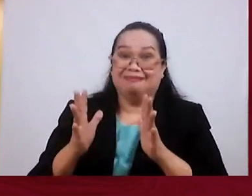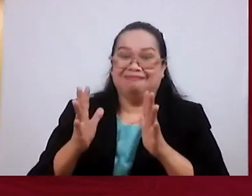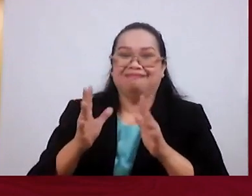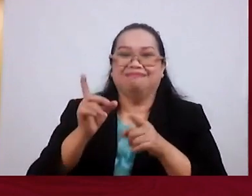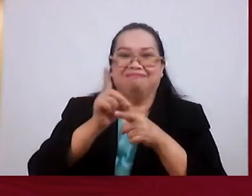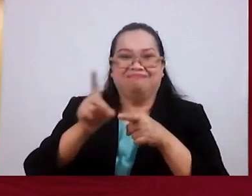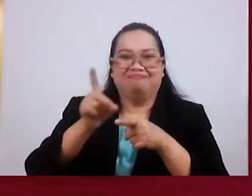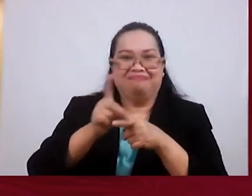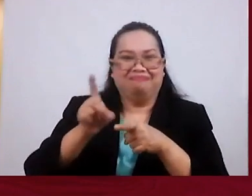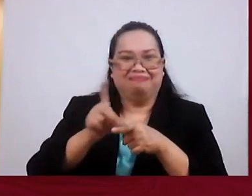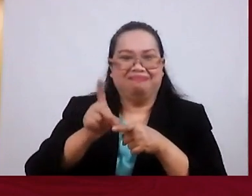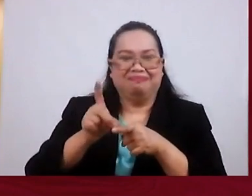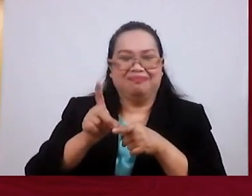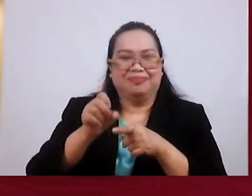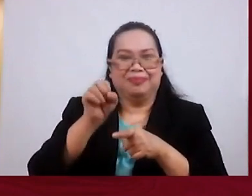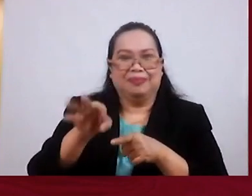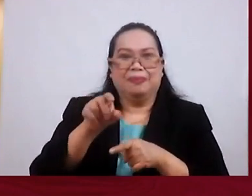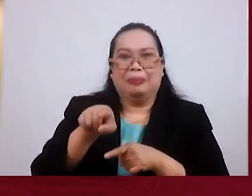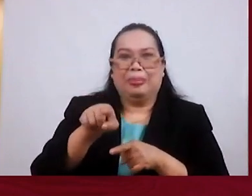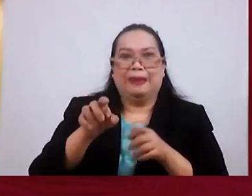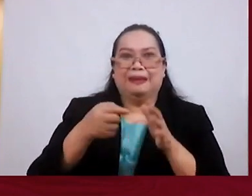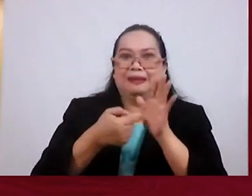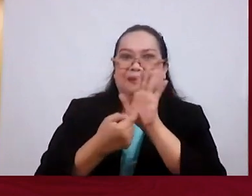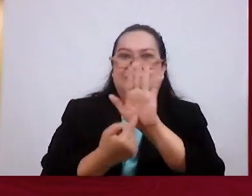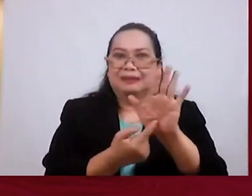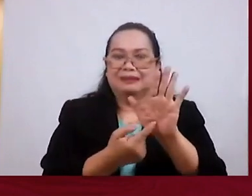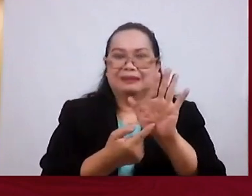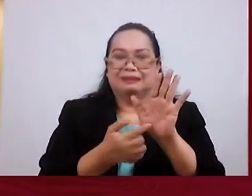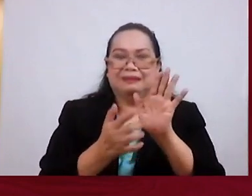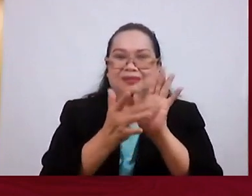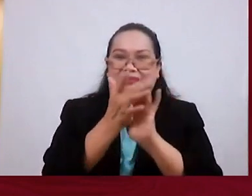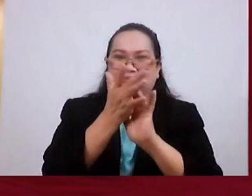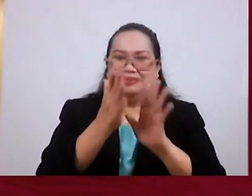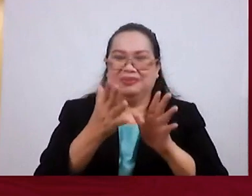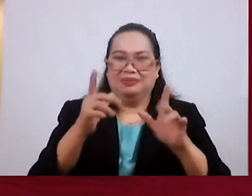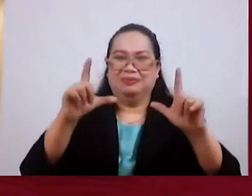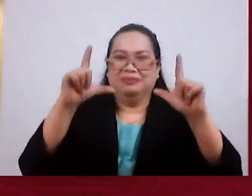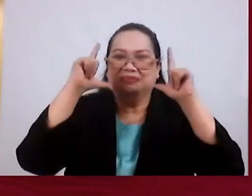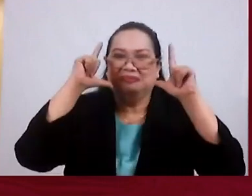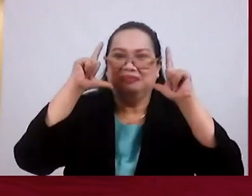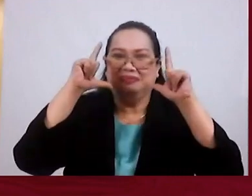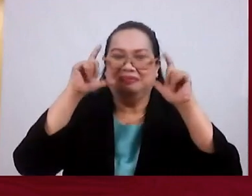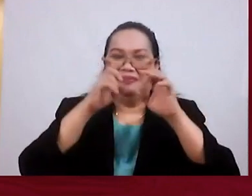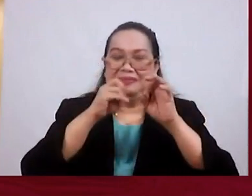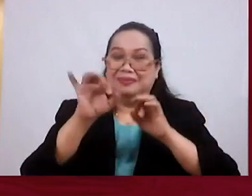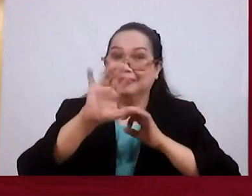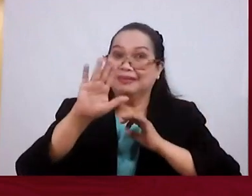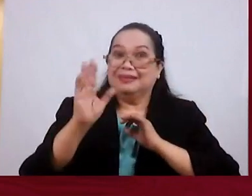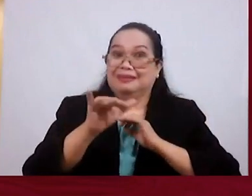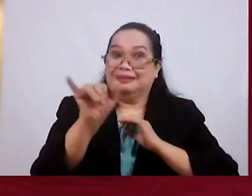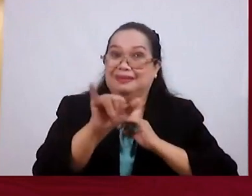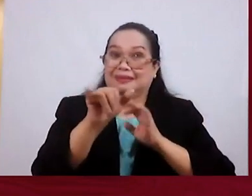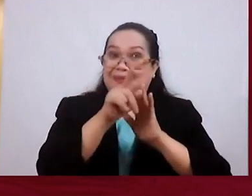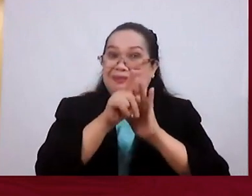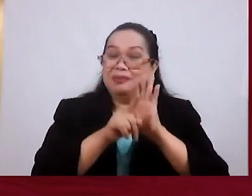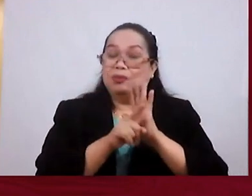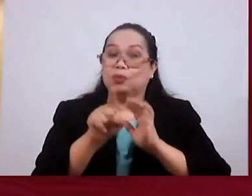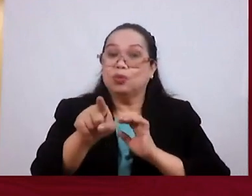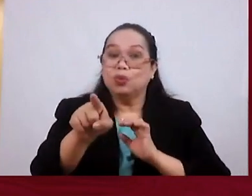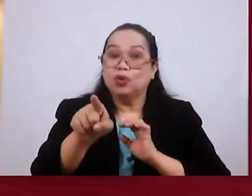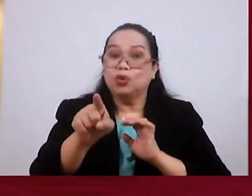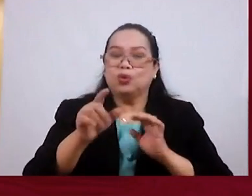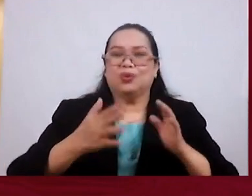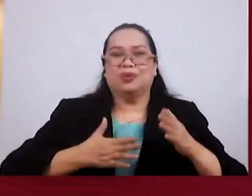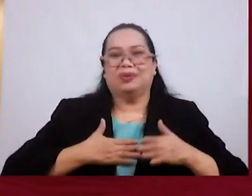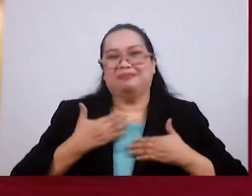Visited Them Even At The Risk Of Being Exposed As Another Christian And Landing In The Same Prison What Else You